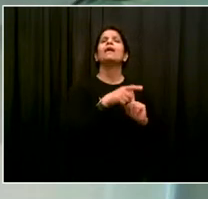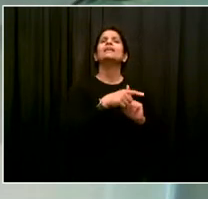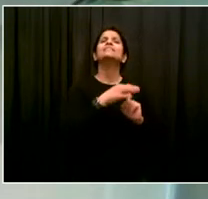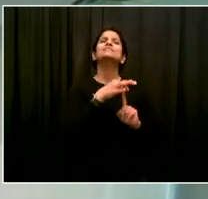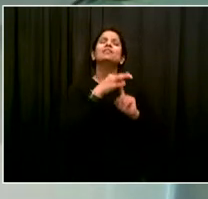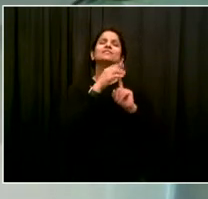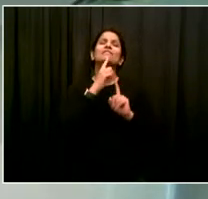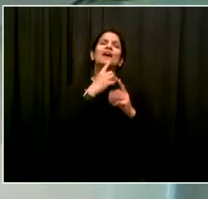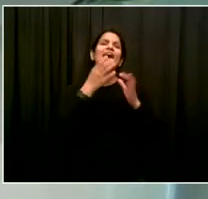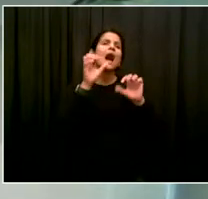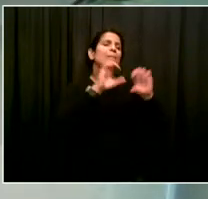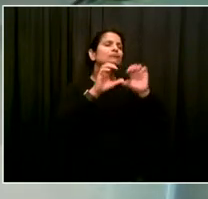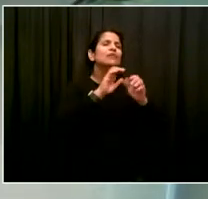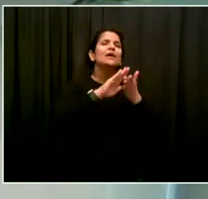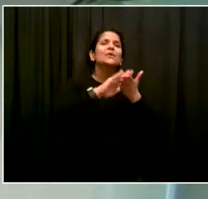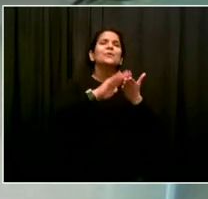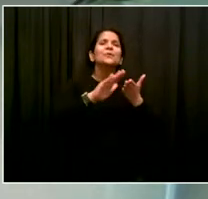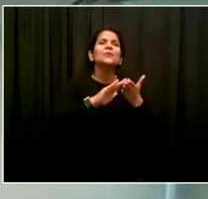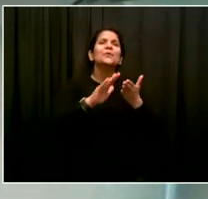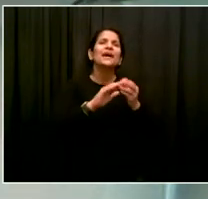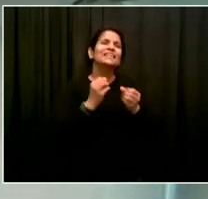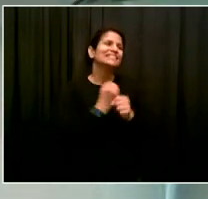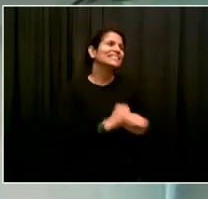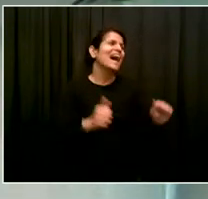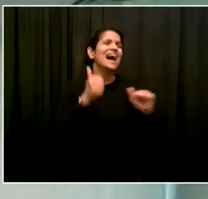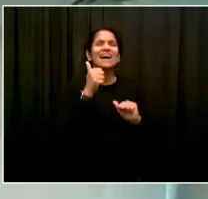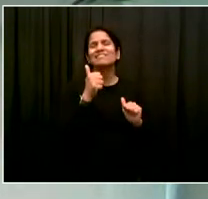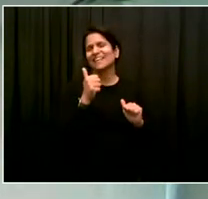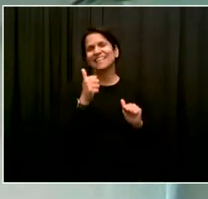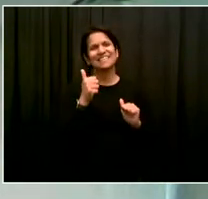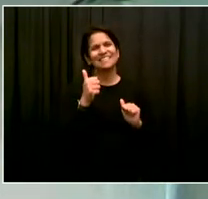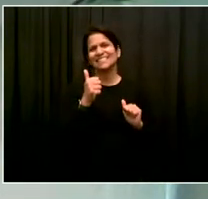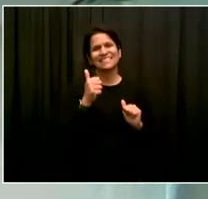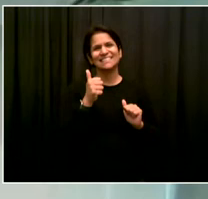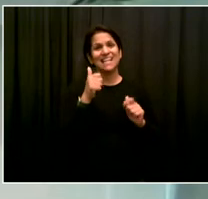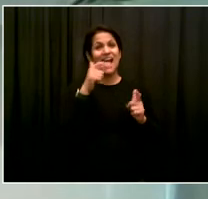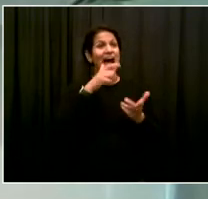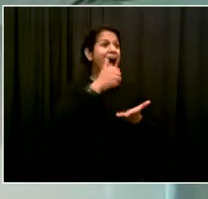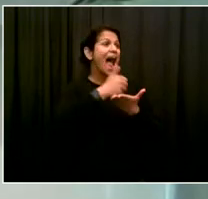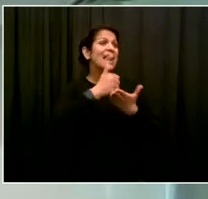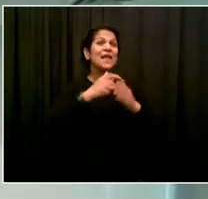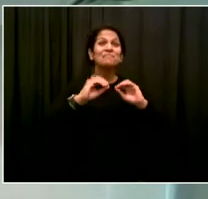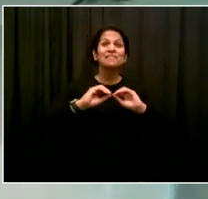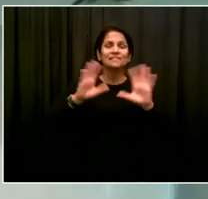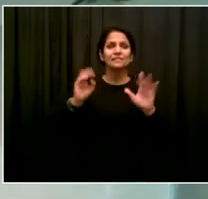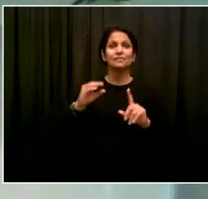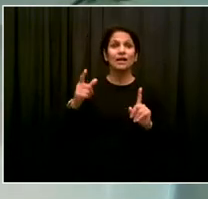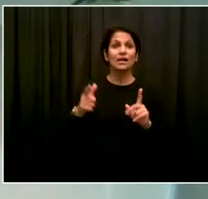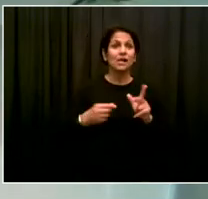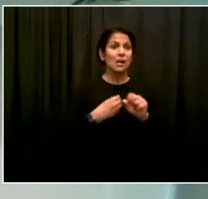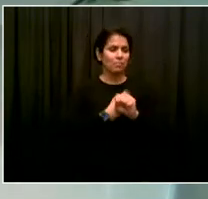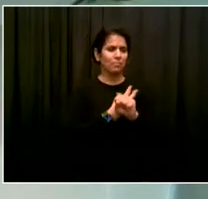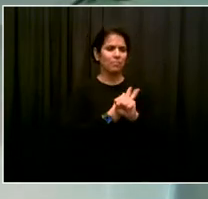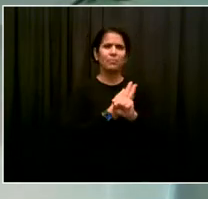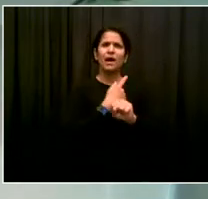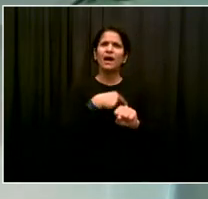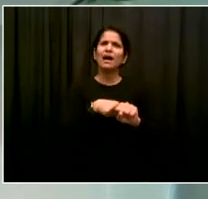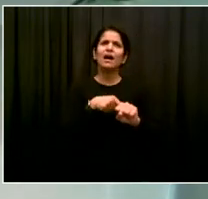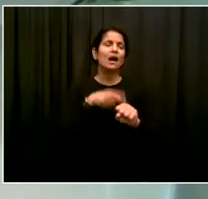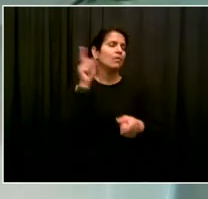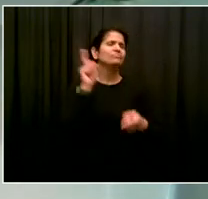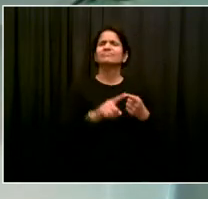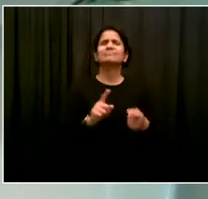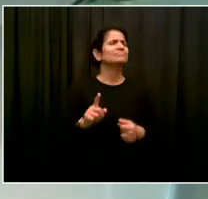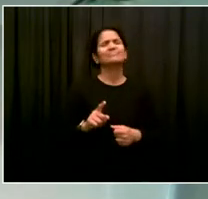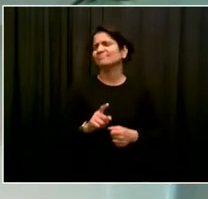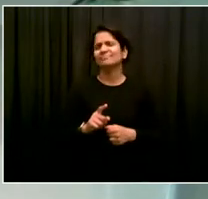going to actually decrease the emissions, emissions that lead to climate change, when every single purchase and use of